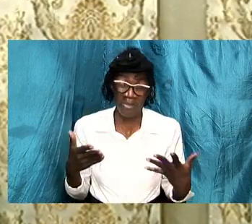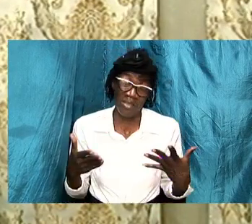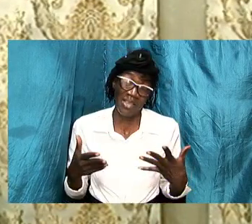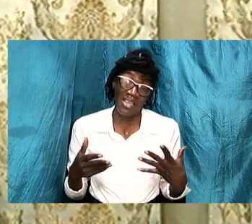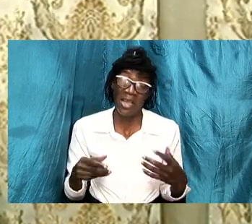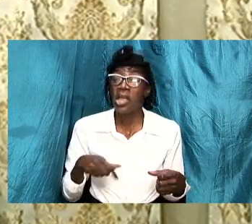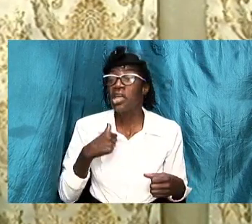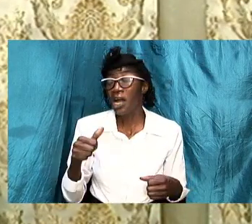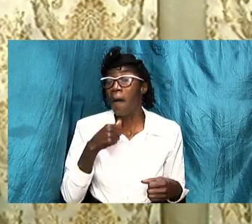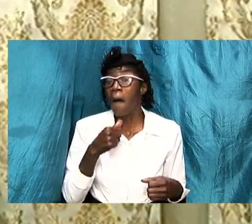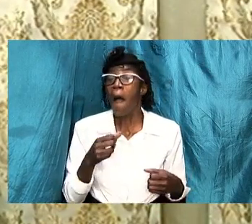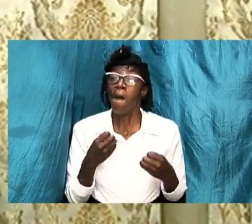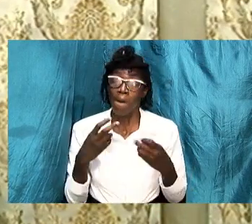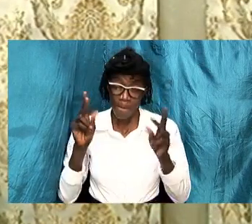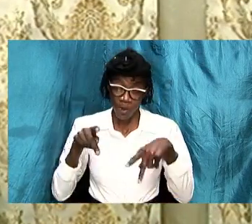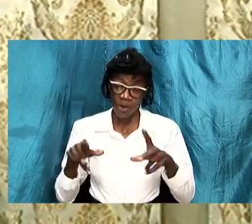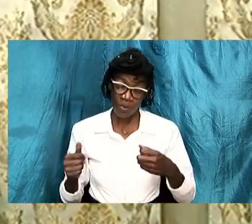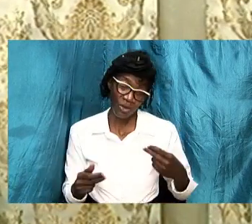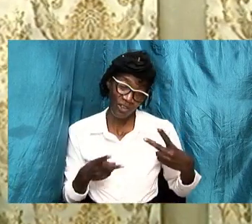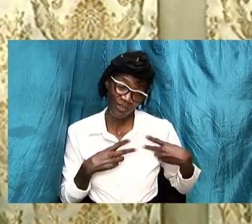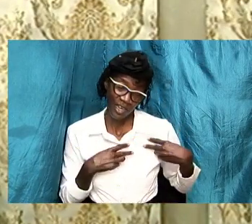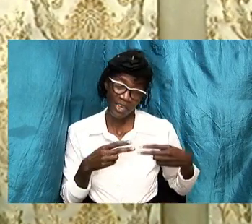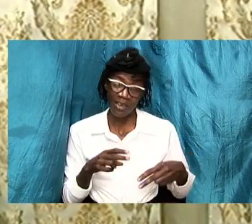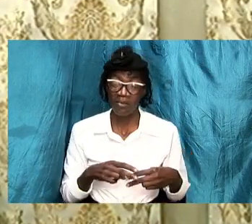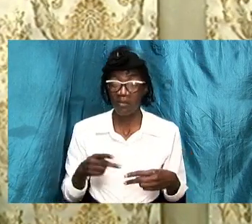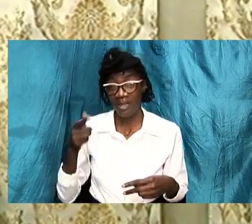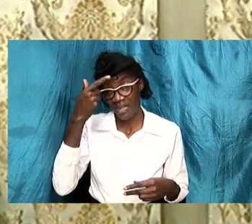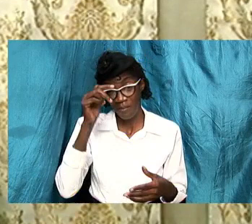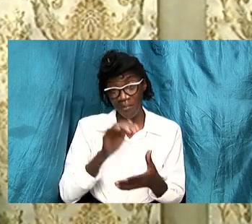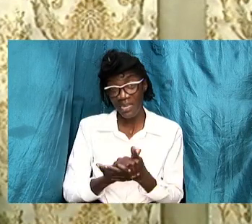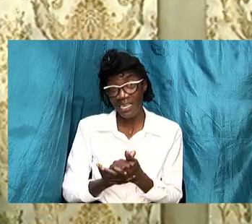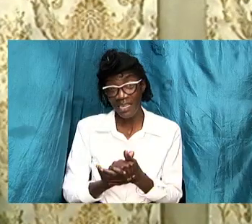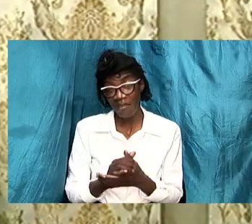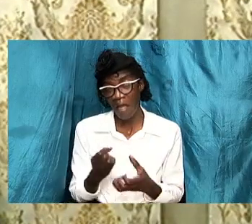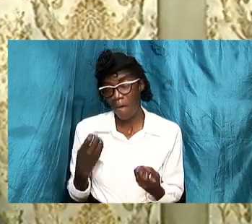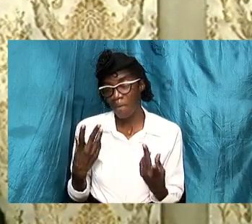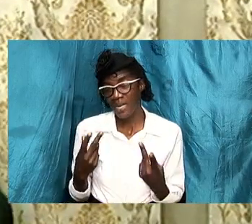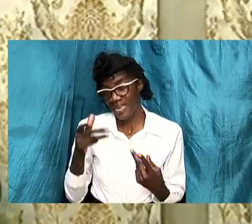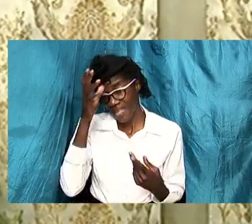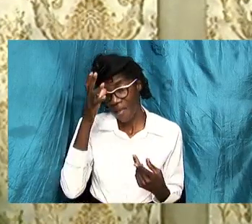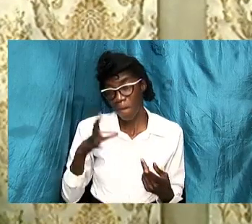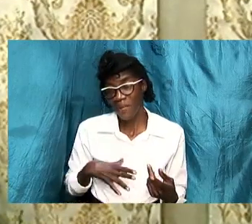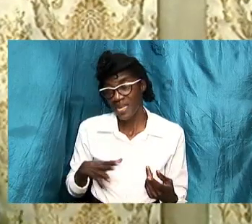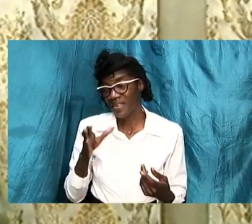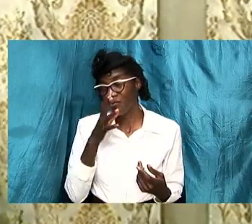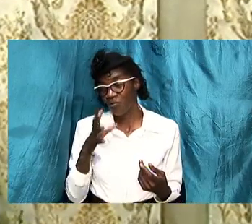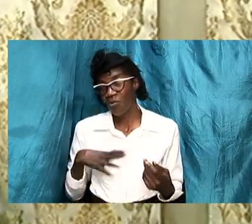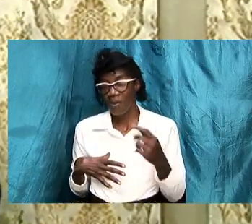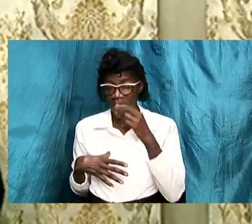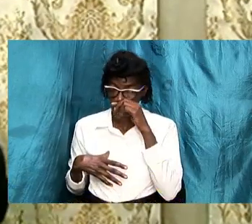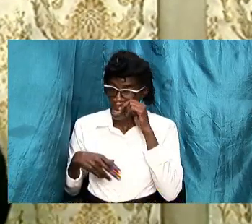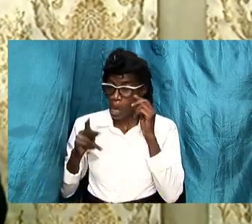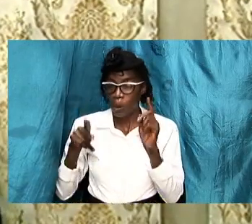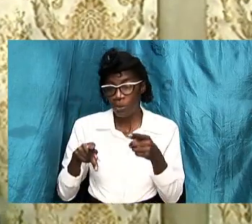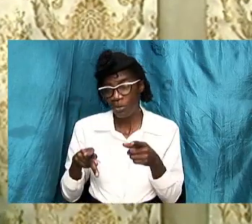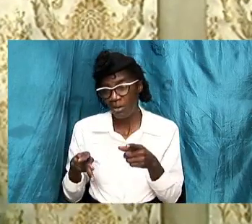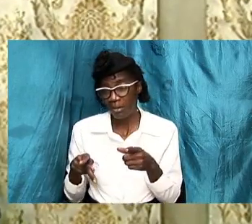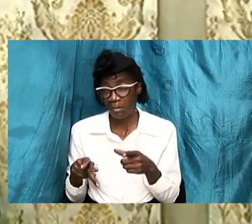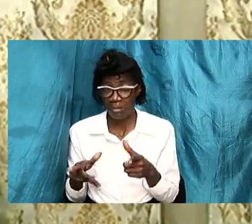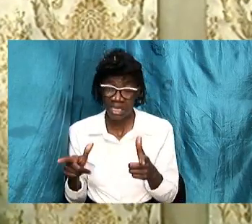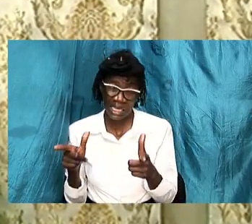believe many men and women at this time have placed so